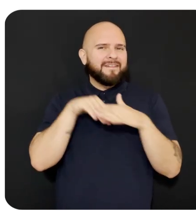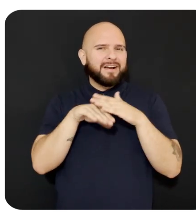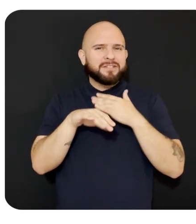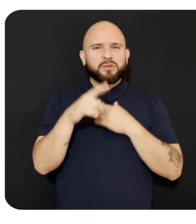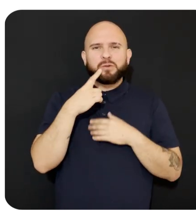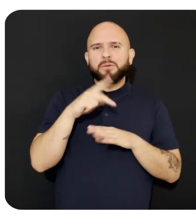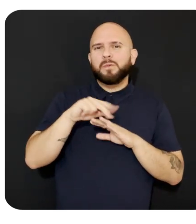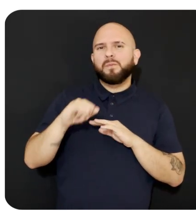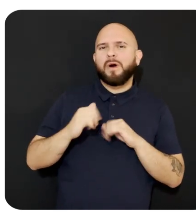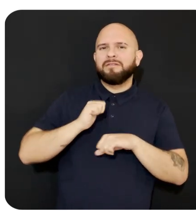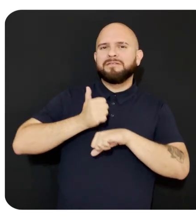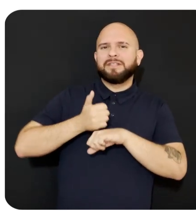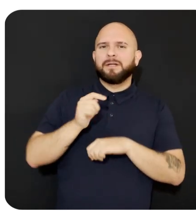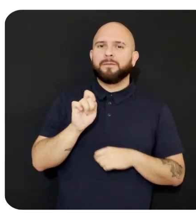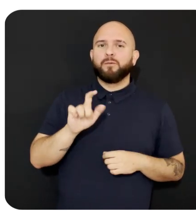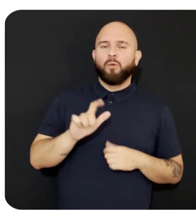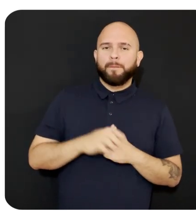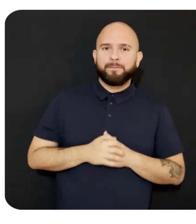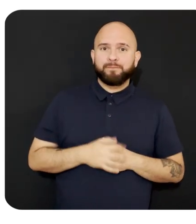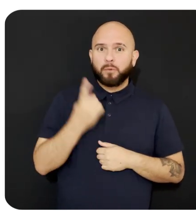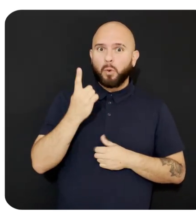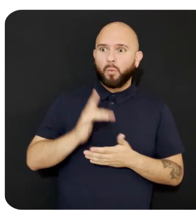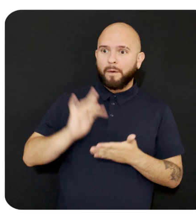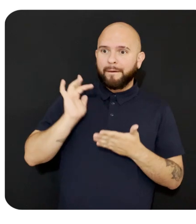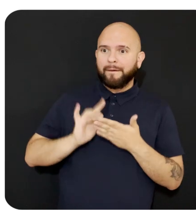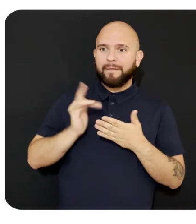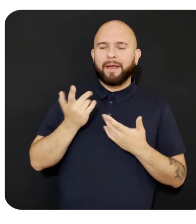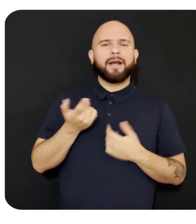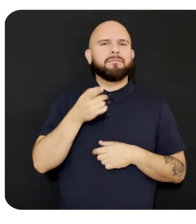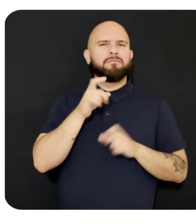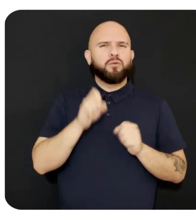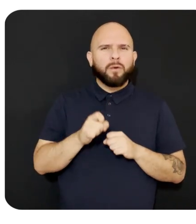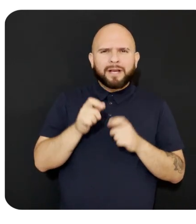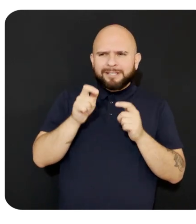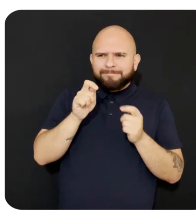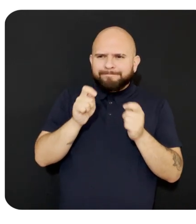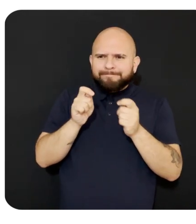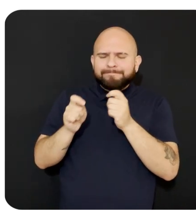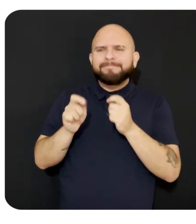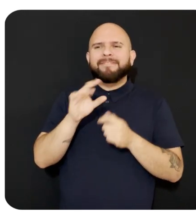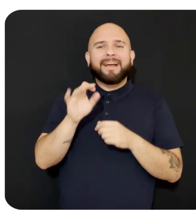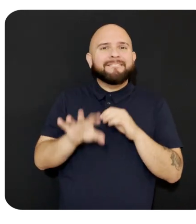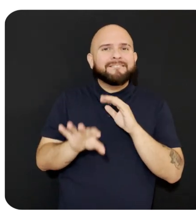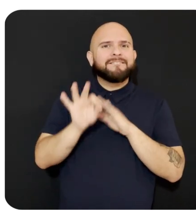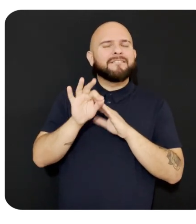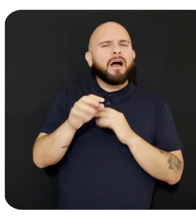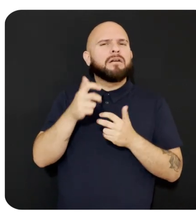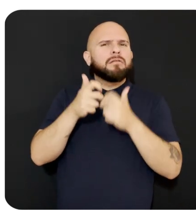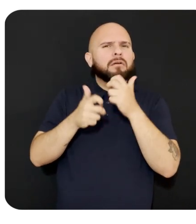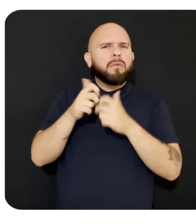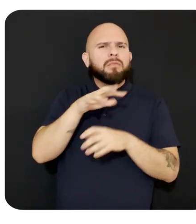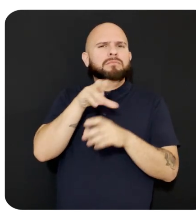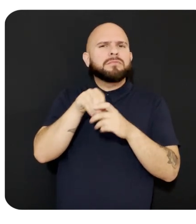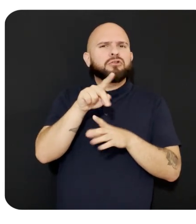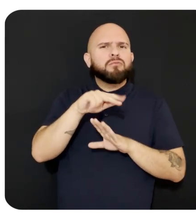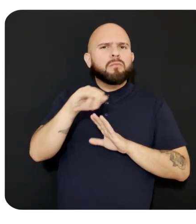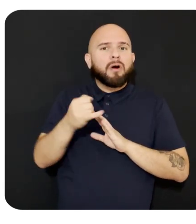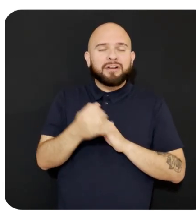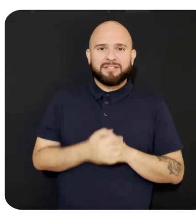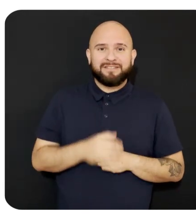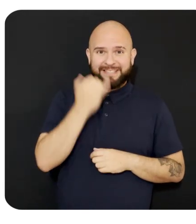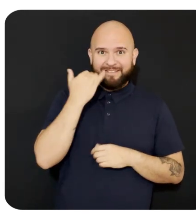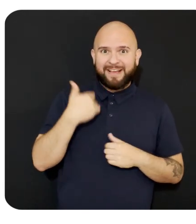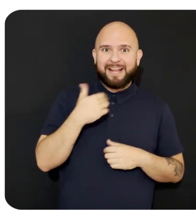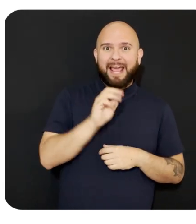Setup tool. With one click, you can find most configuration issues in your project. If we had a most valuable tool award,